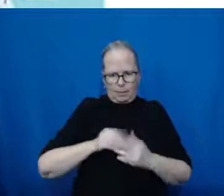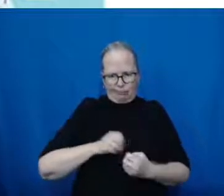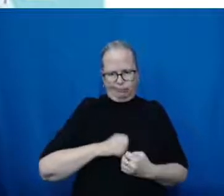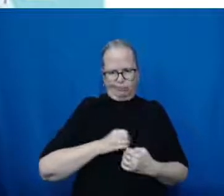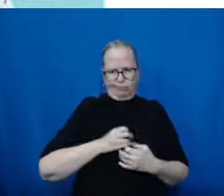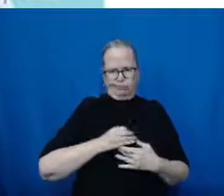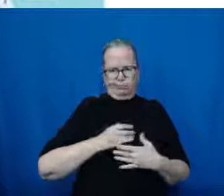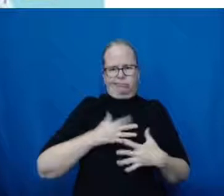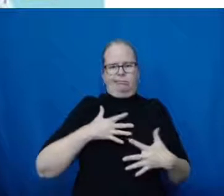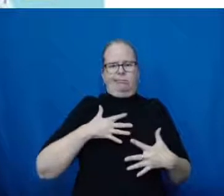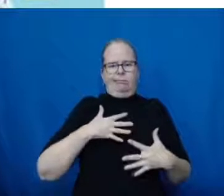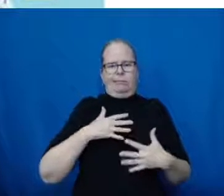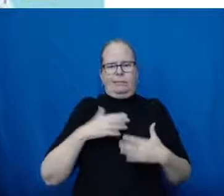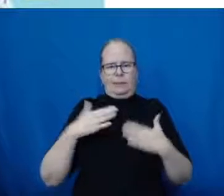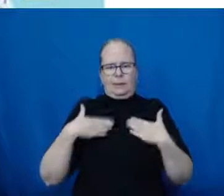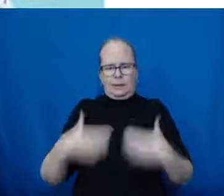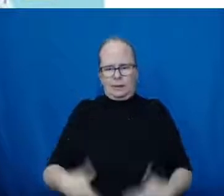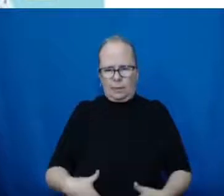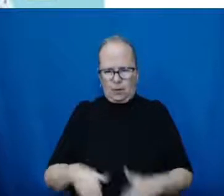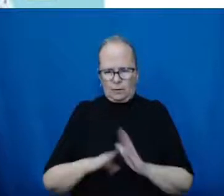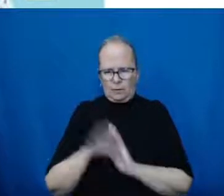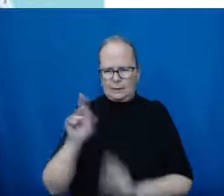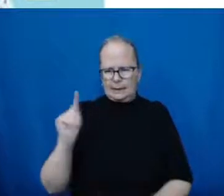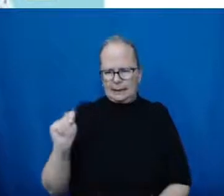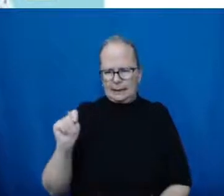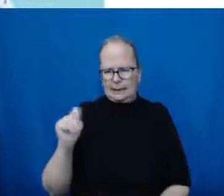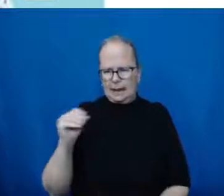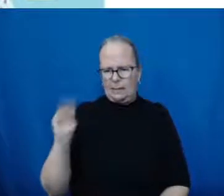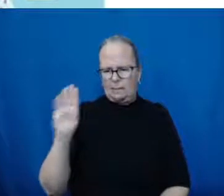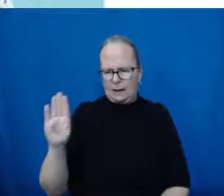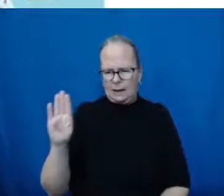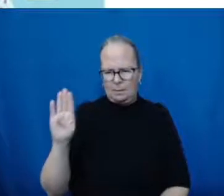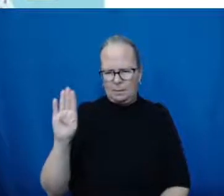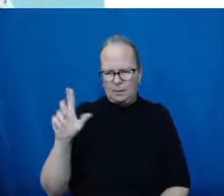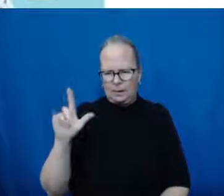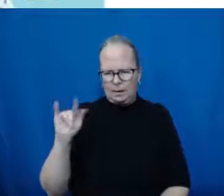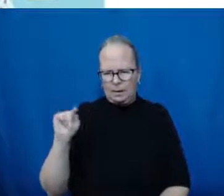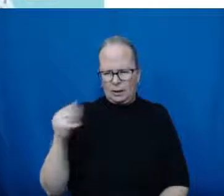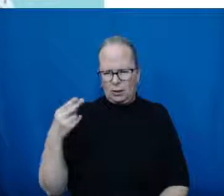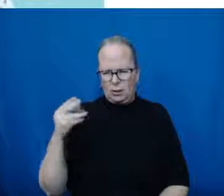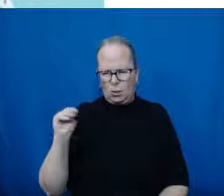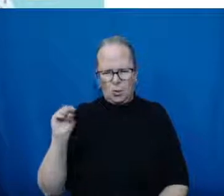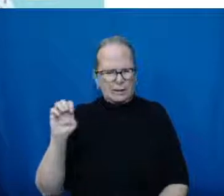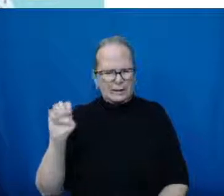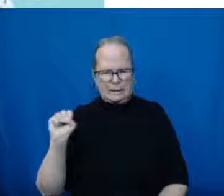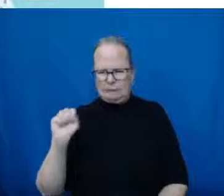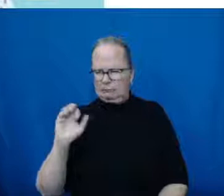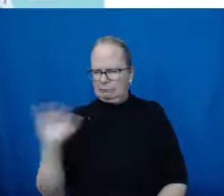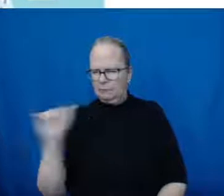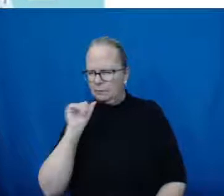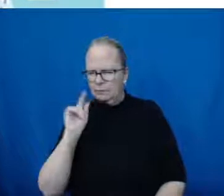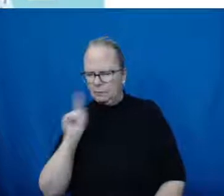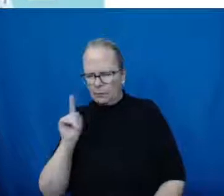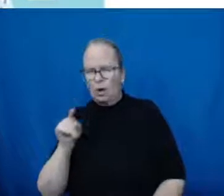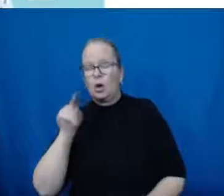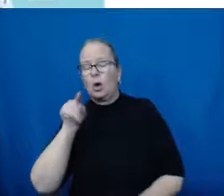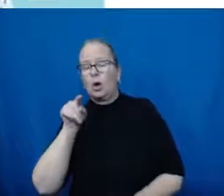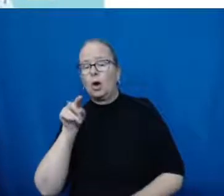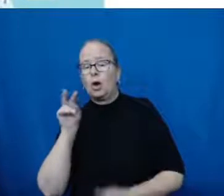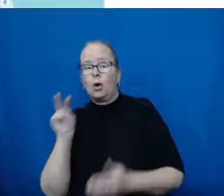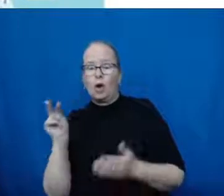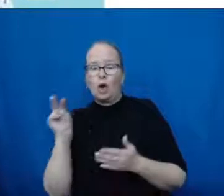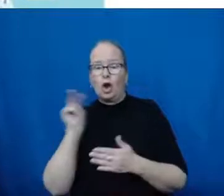It's important to note that there are no fetal cells in these vaccines, and there's no metal in these vaccines. You will not become